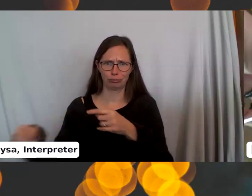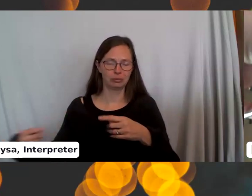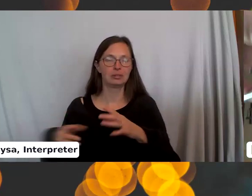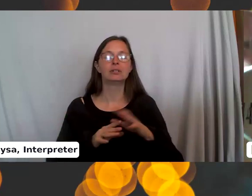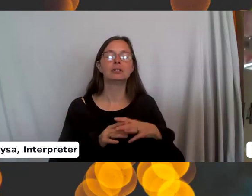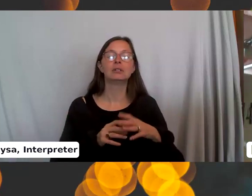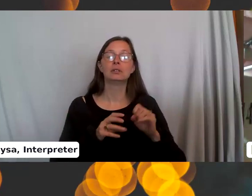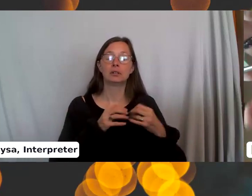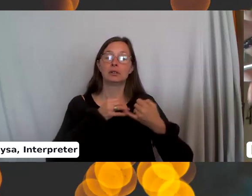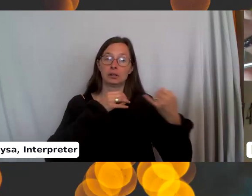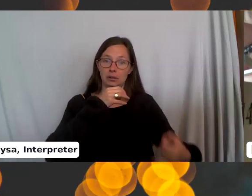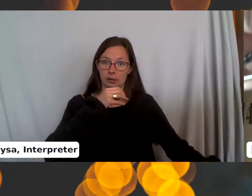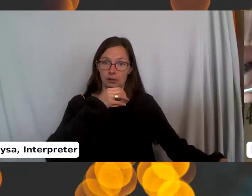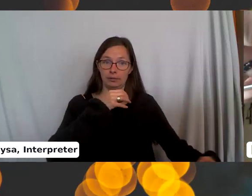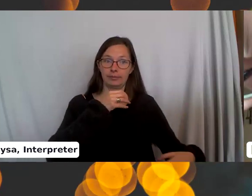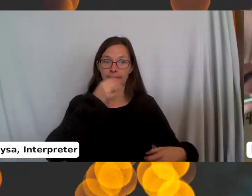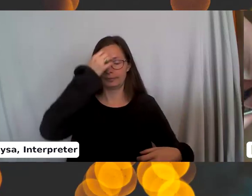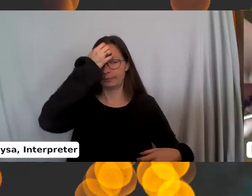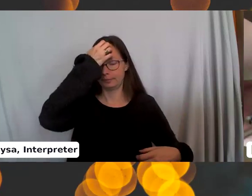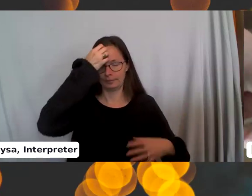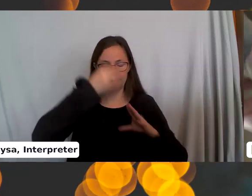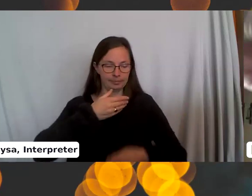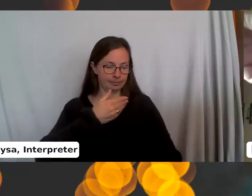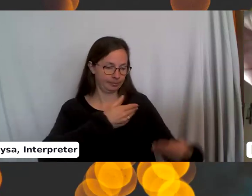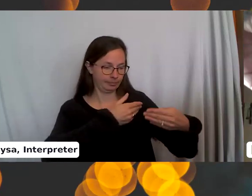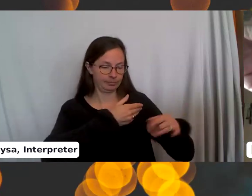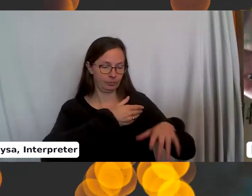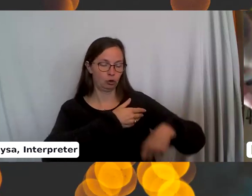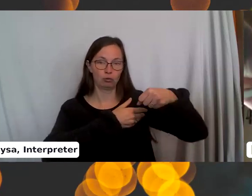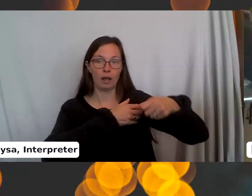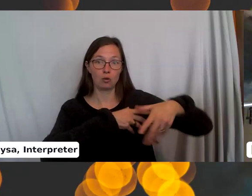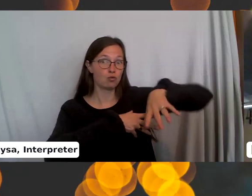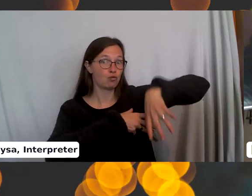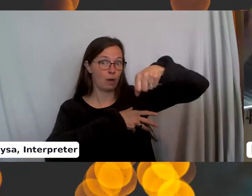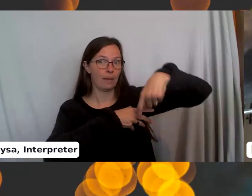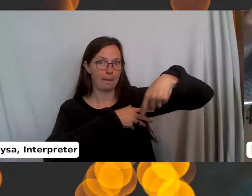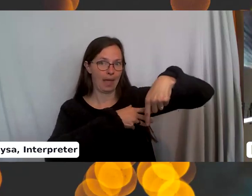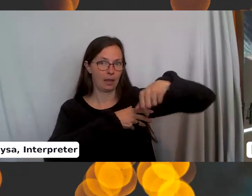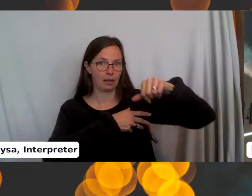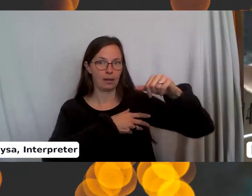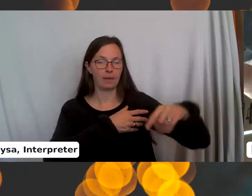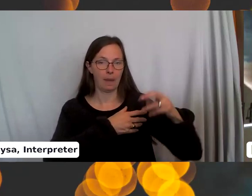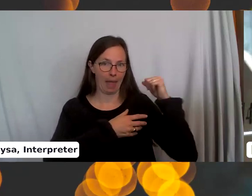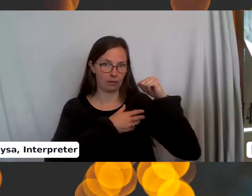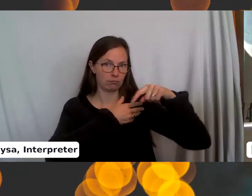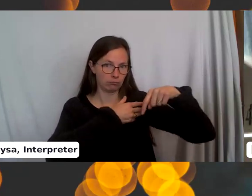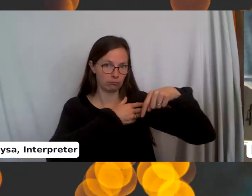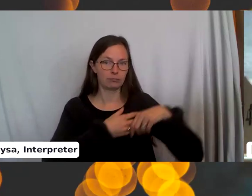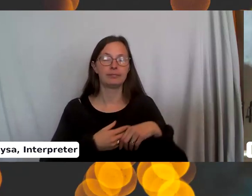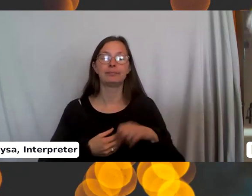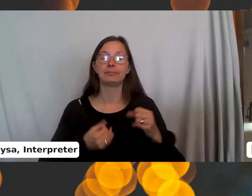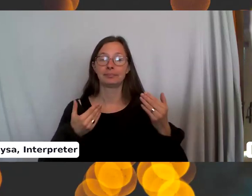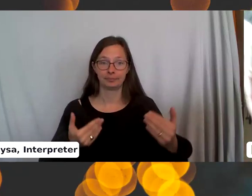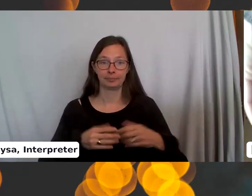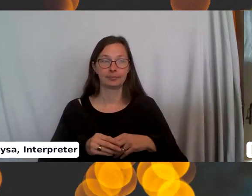and you pull it up to the back and that's where you grab it from the back. Okay. So here we go.